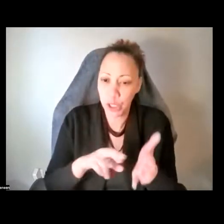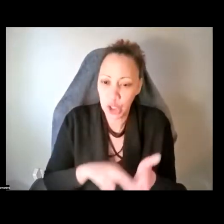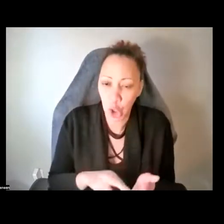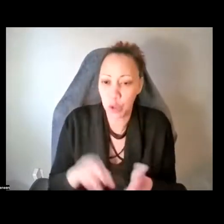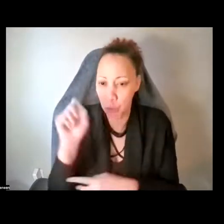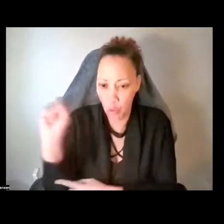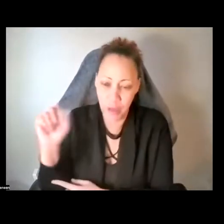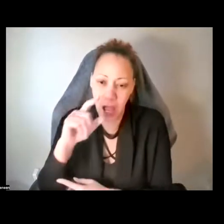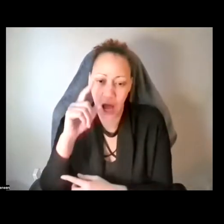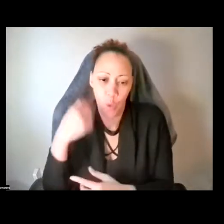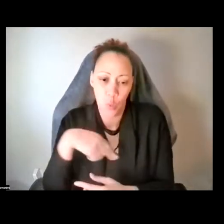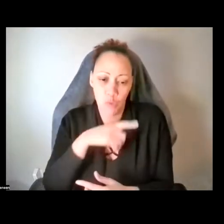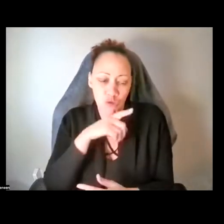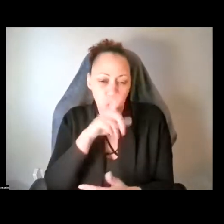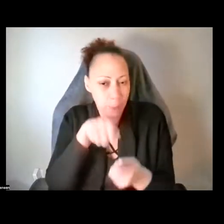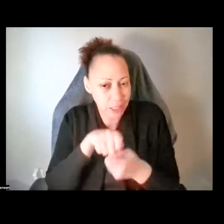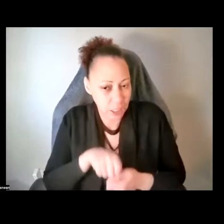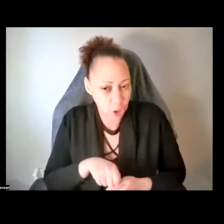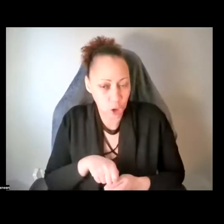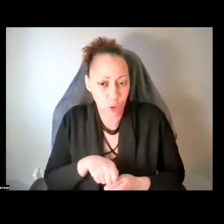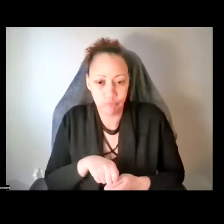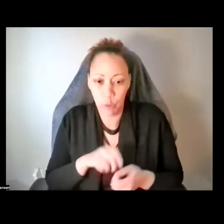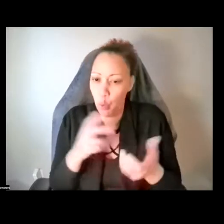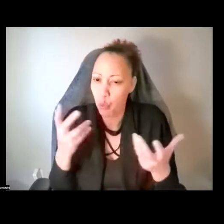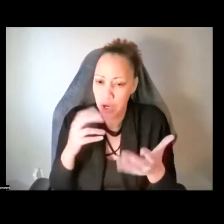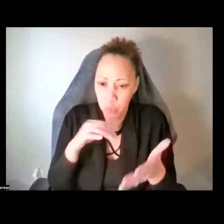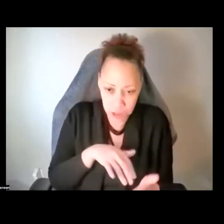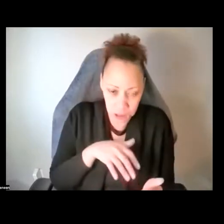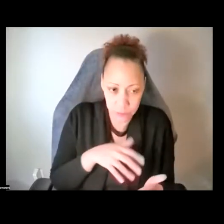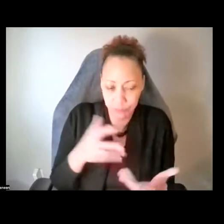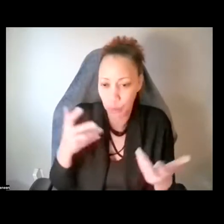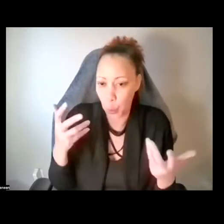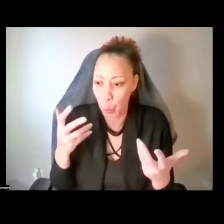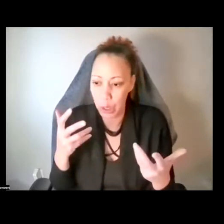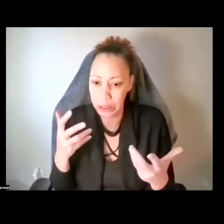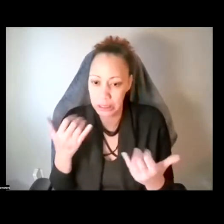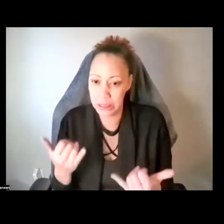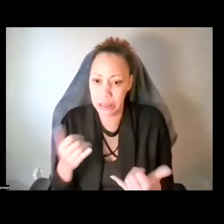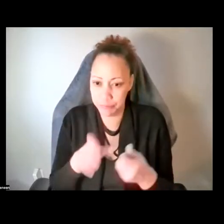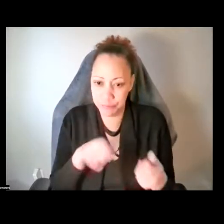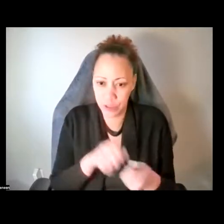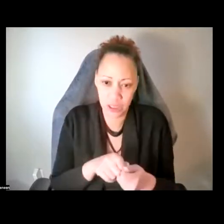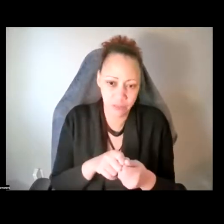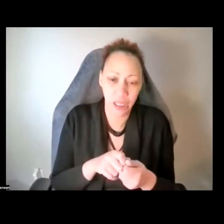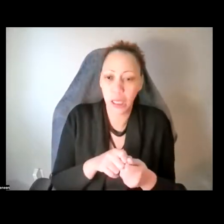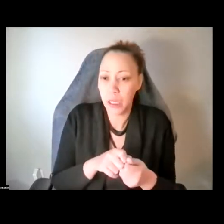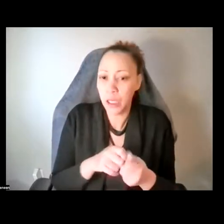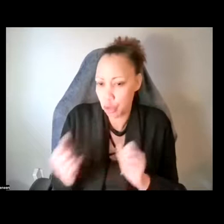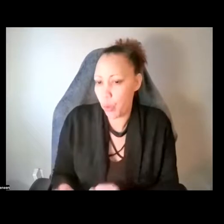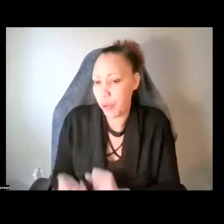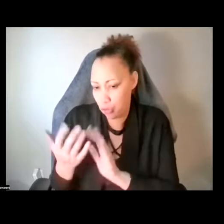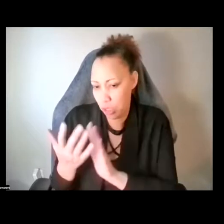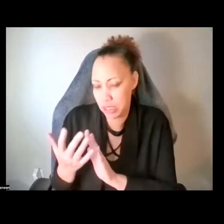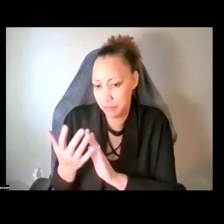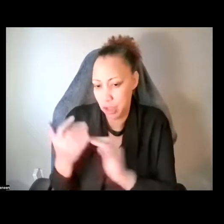we want to be really particular about what it is that we're studying and what it is that this certain compound is addressing. And so currently the